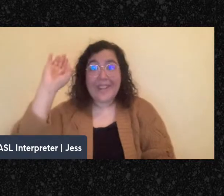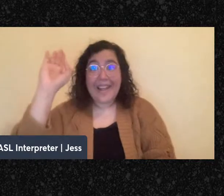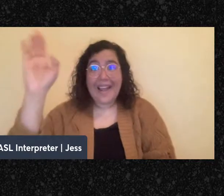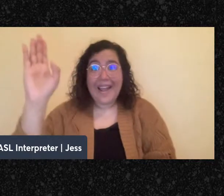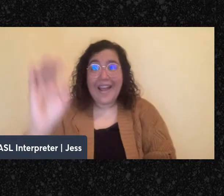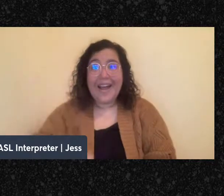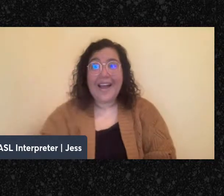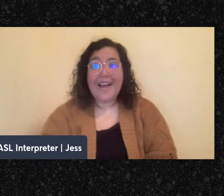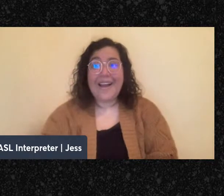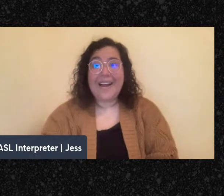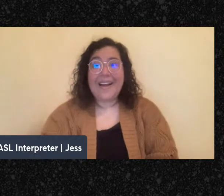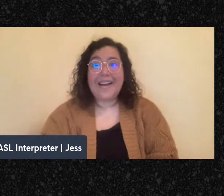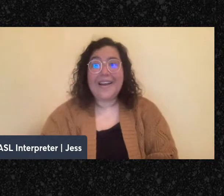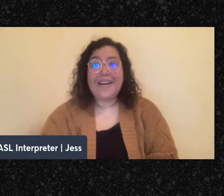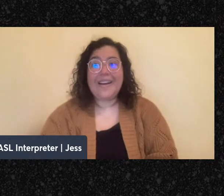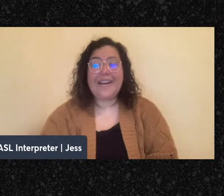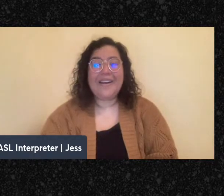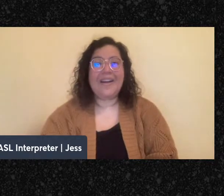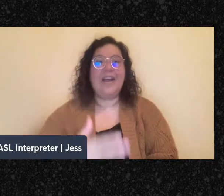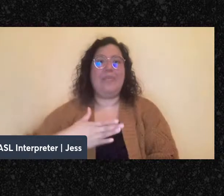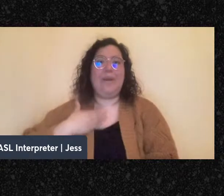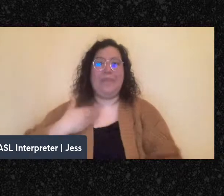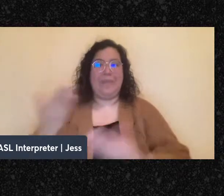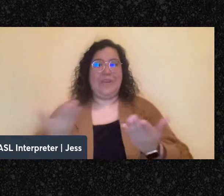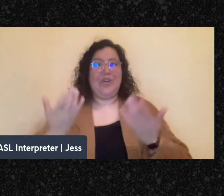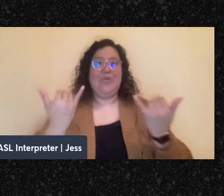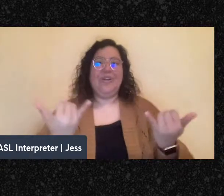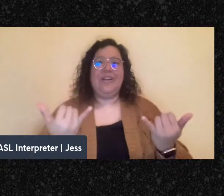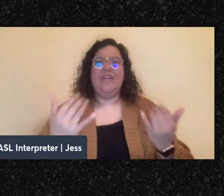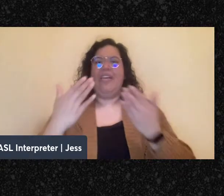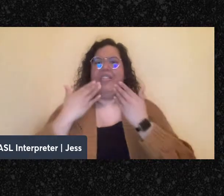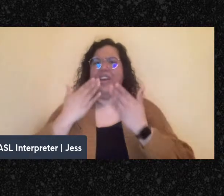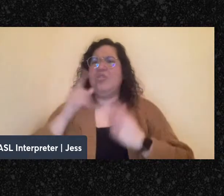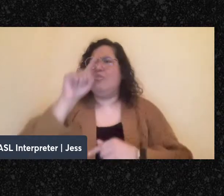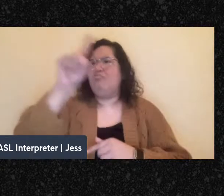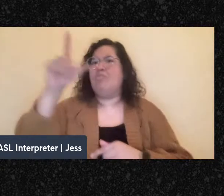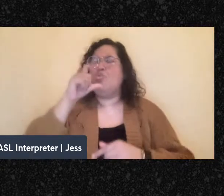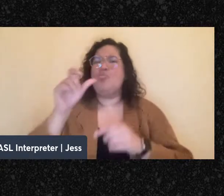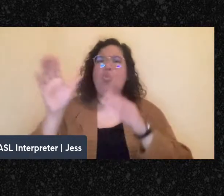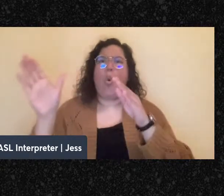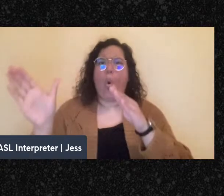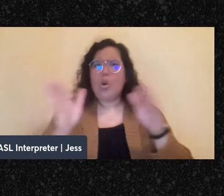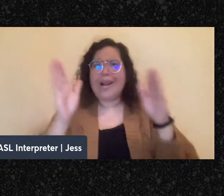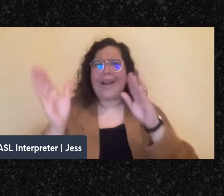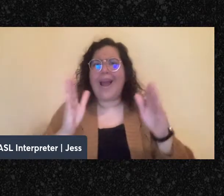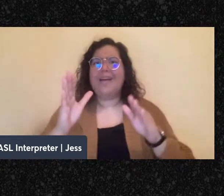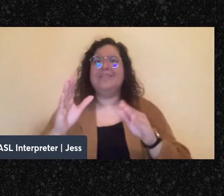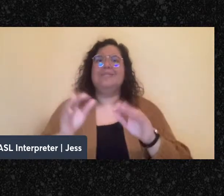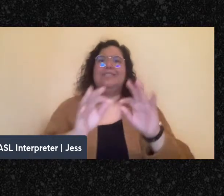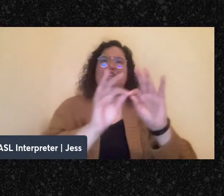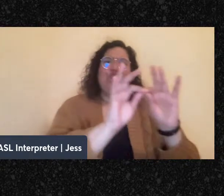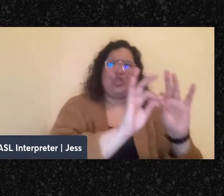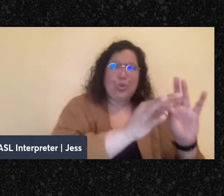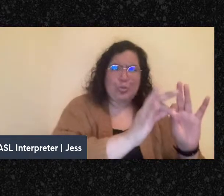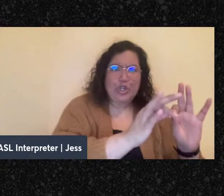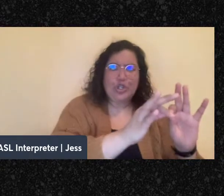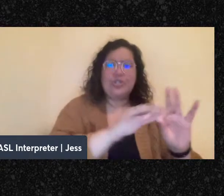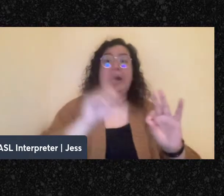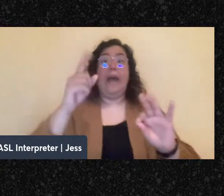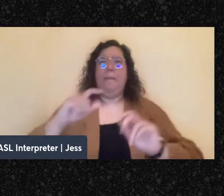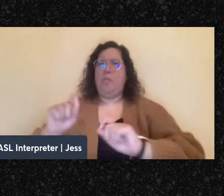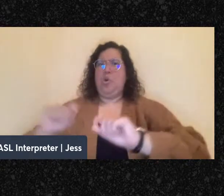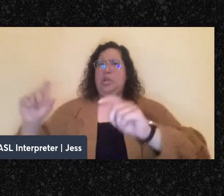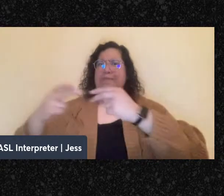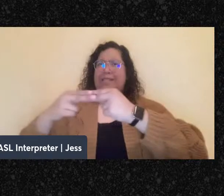Hi, I'm very glad to be here today. want to thank the organizers and the interpreters. And I'm just pulling up the slides